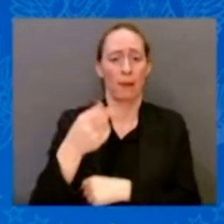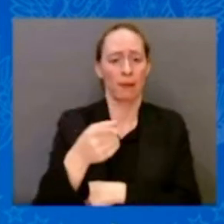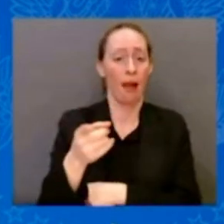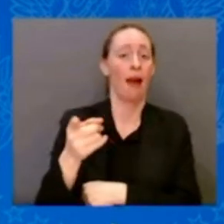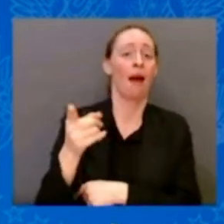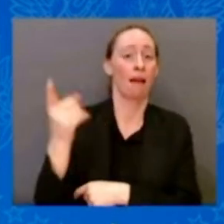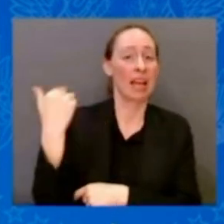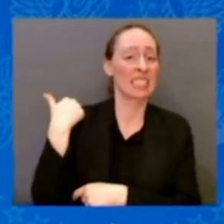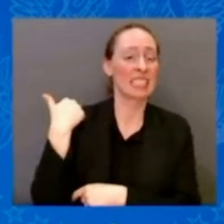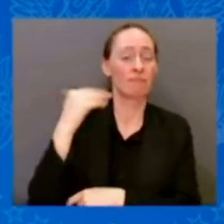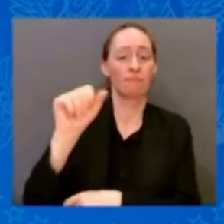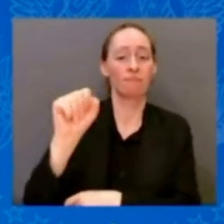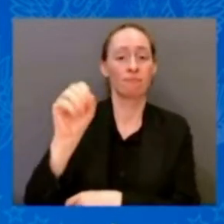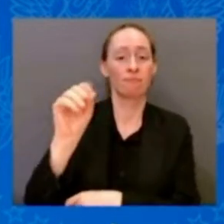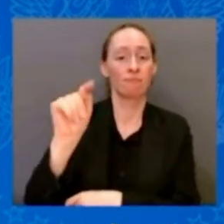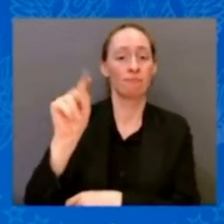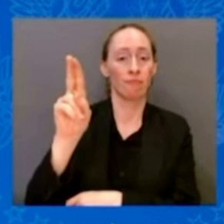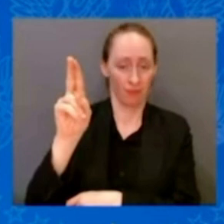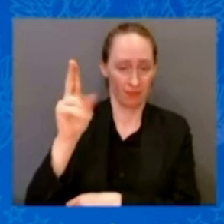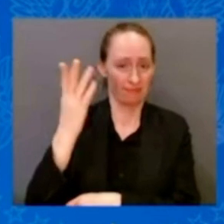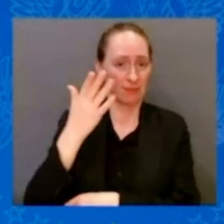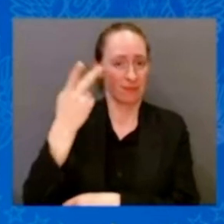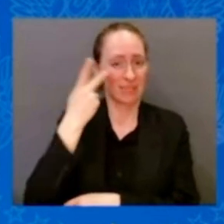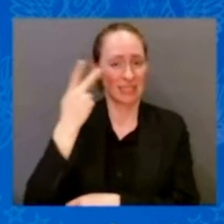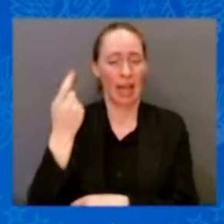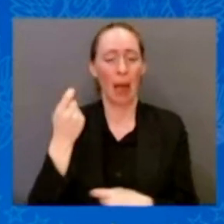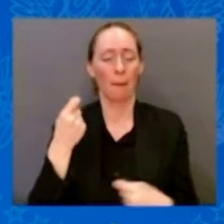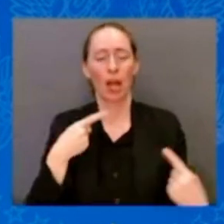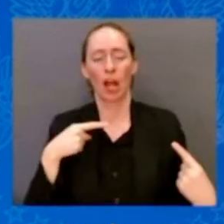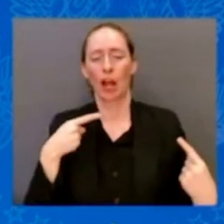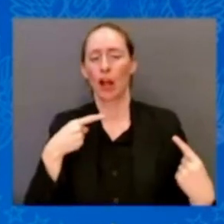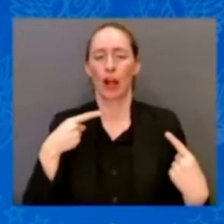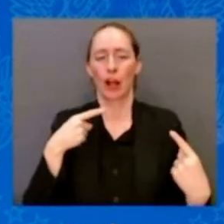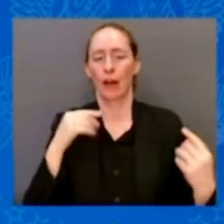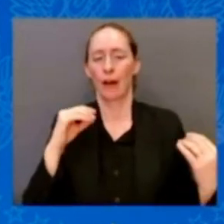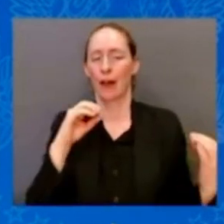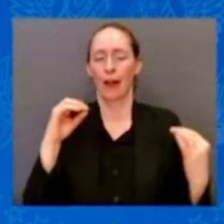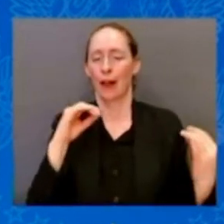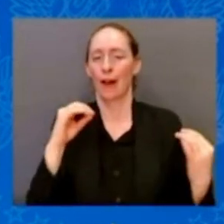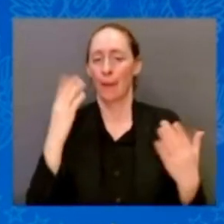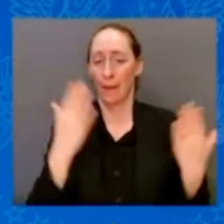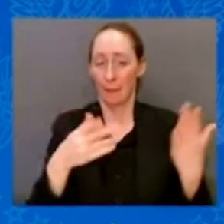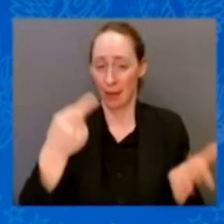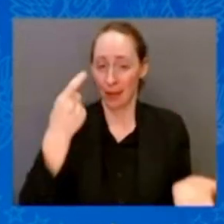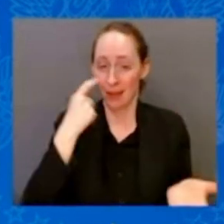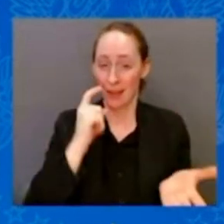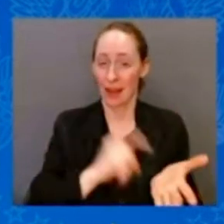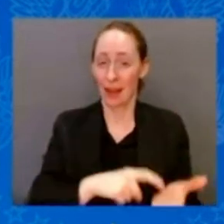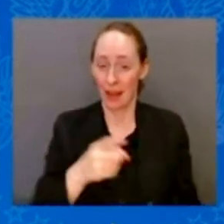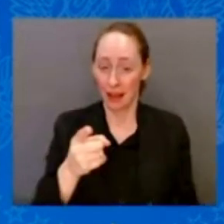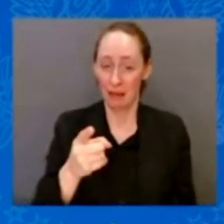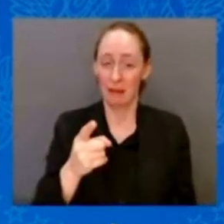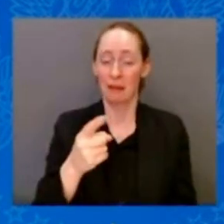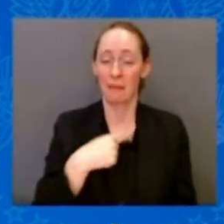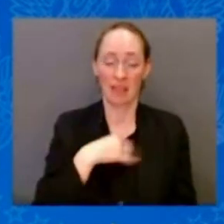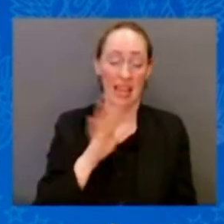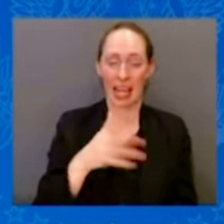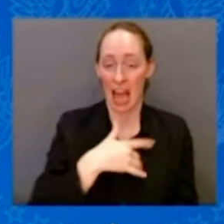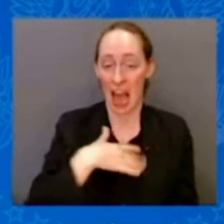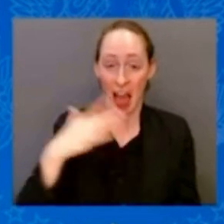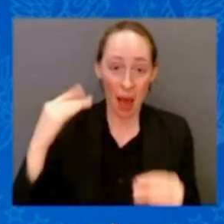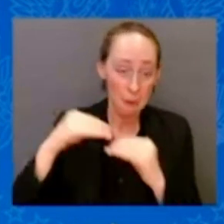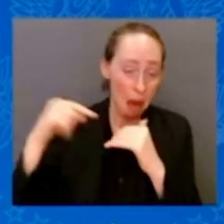I — well, I guess I shouldn't say any more. But we — particularly in Social Security and Medicare.